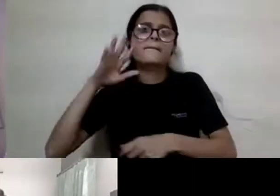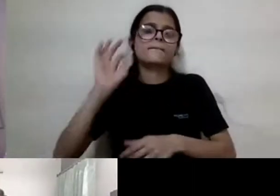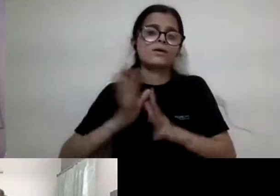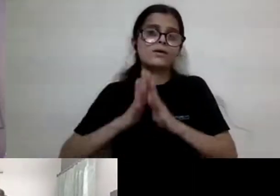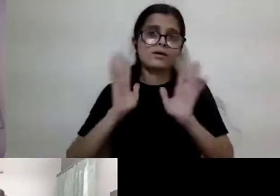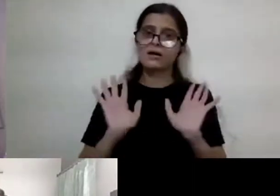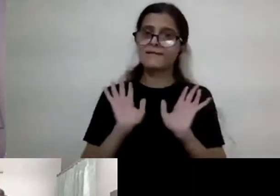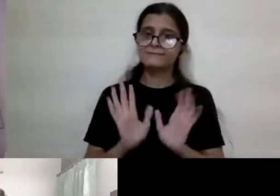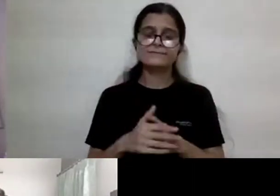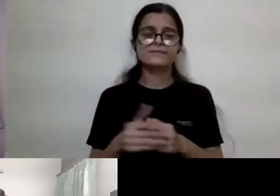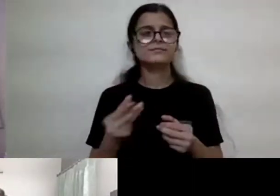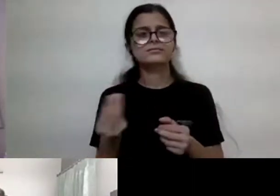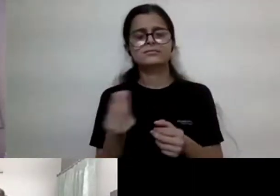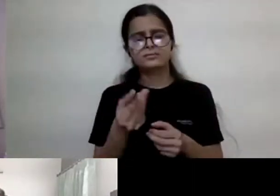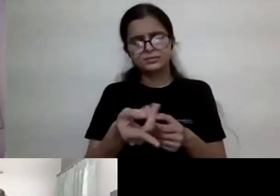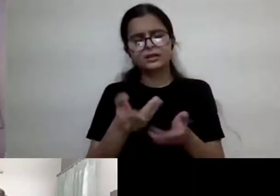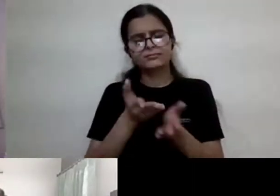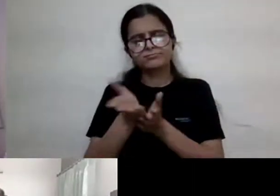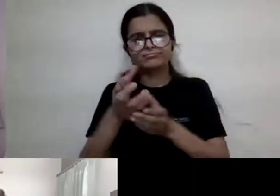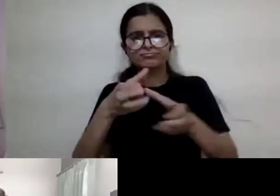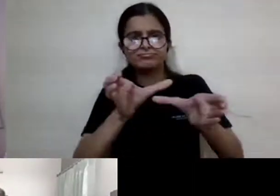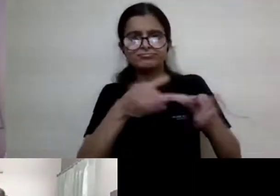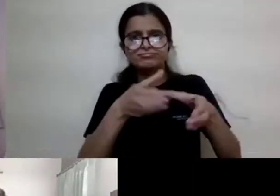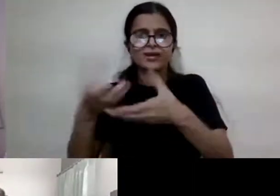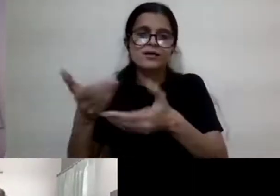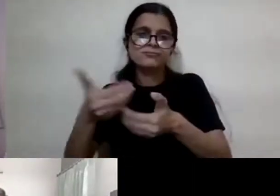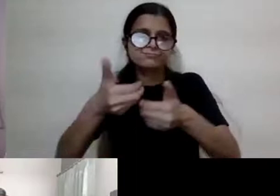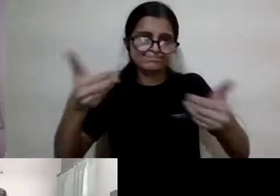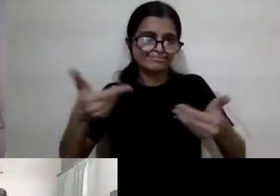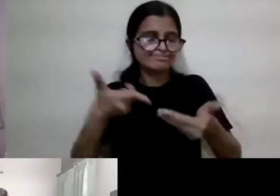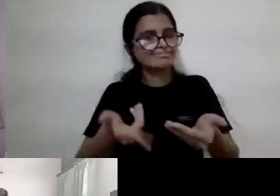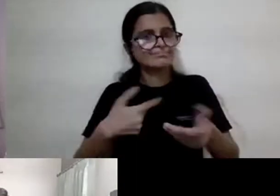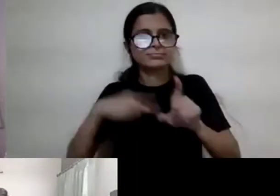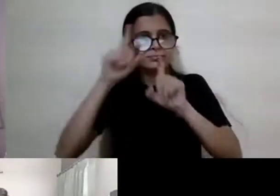are the differences that I would point to. I mean, if that's not clear, let me know.